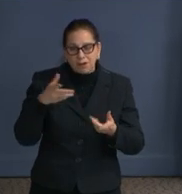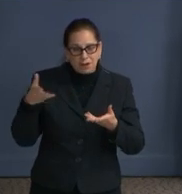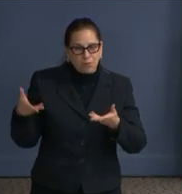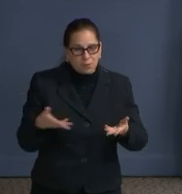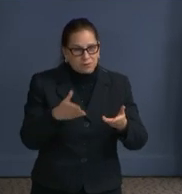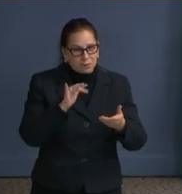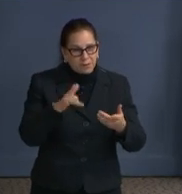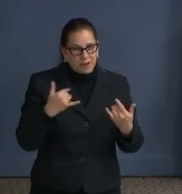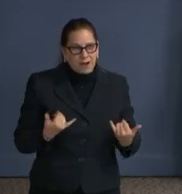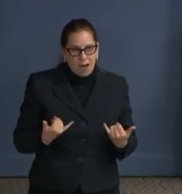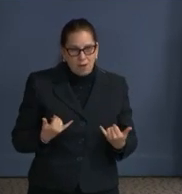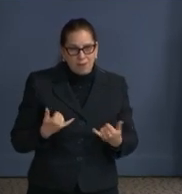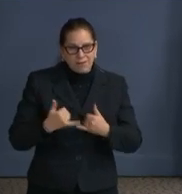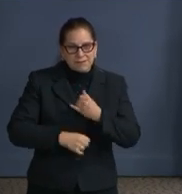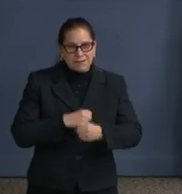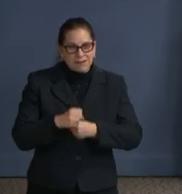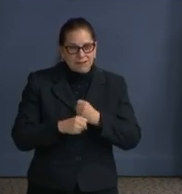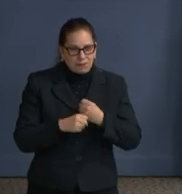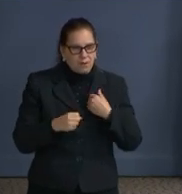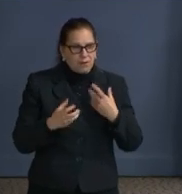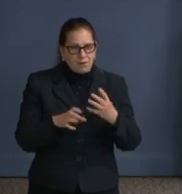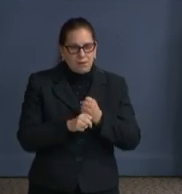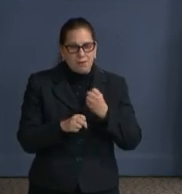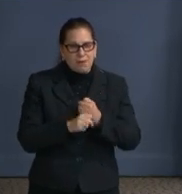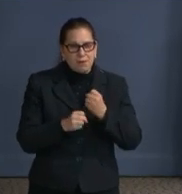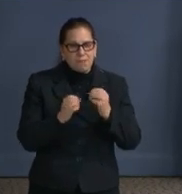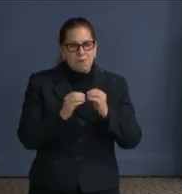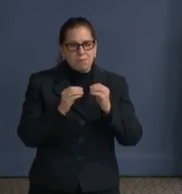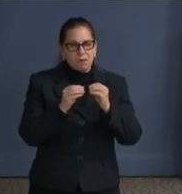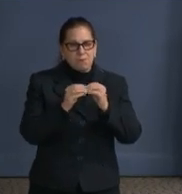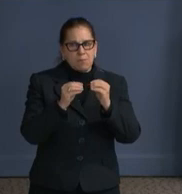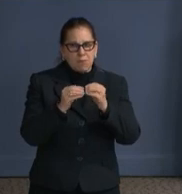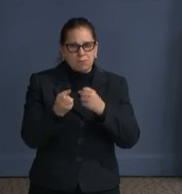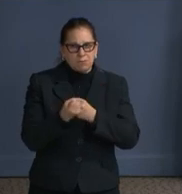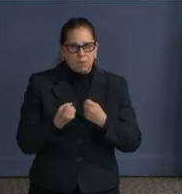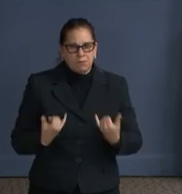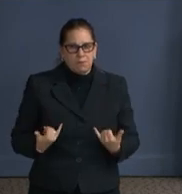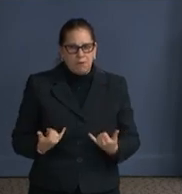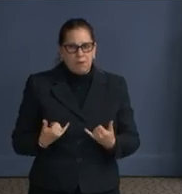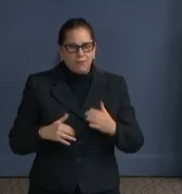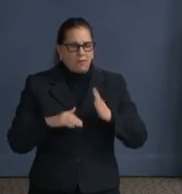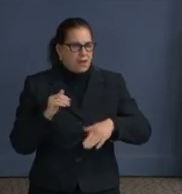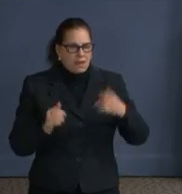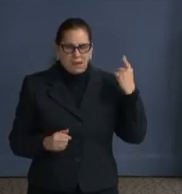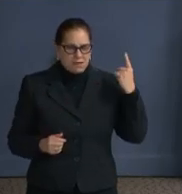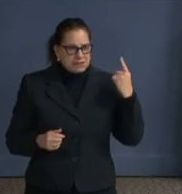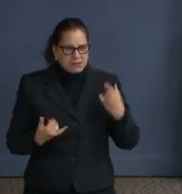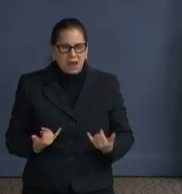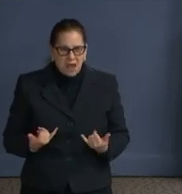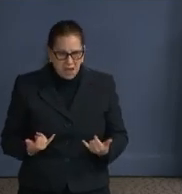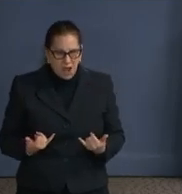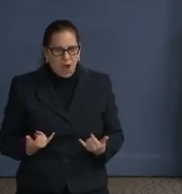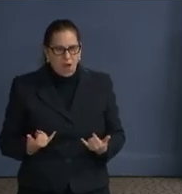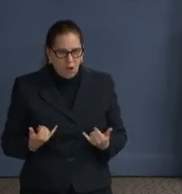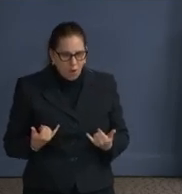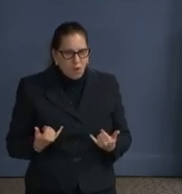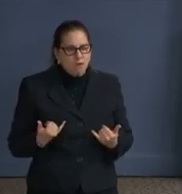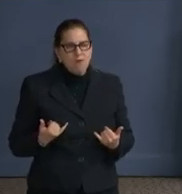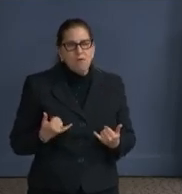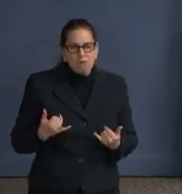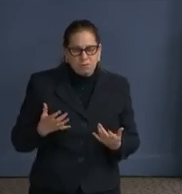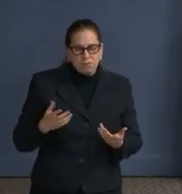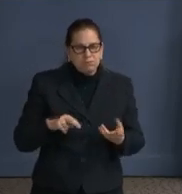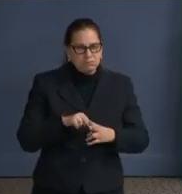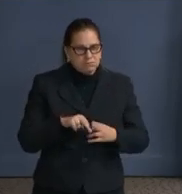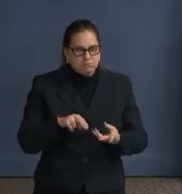I think more co-sponsors than she did last year. So that is we we have done all of the work that